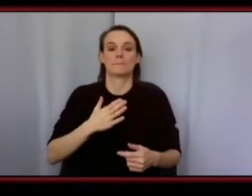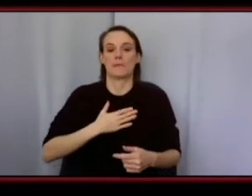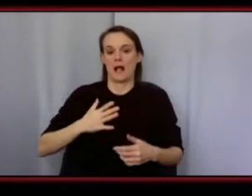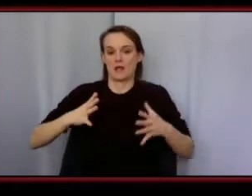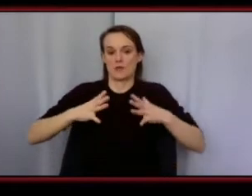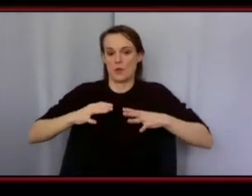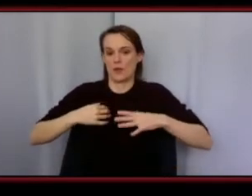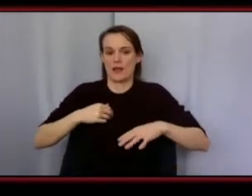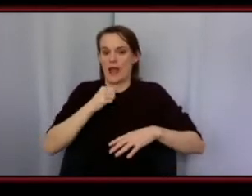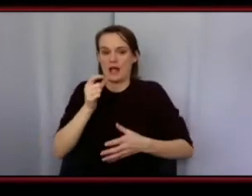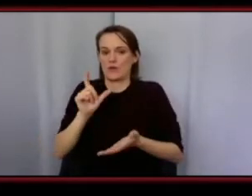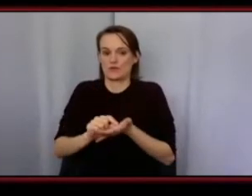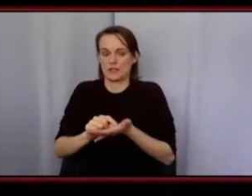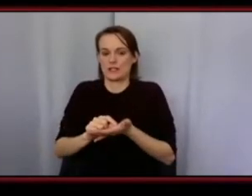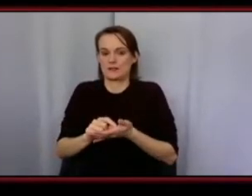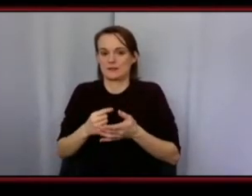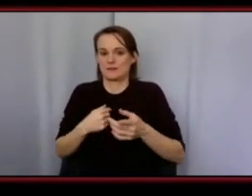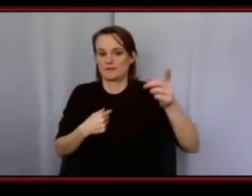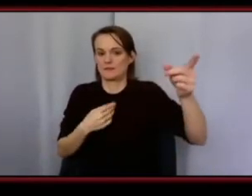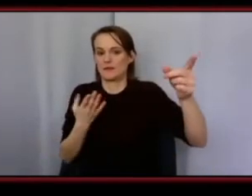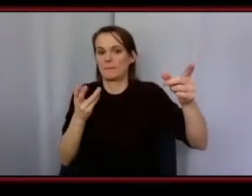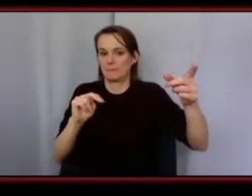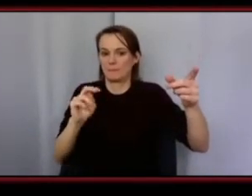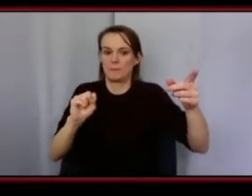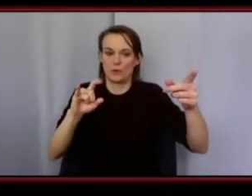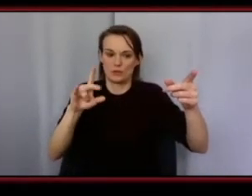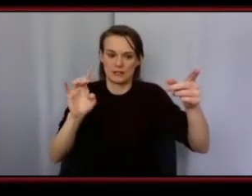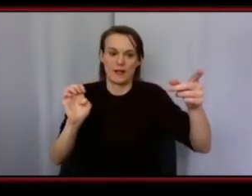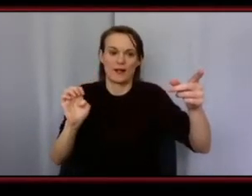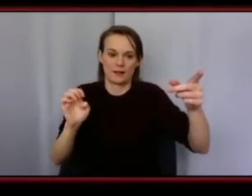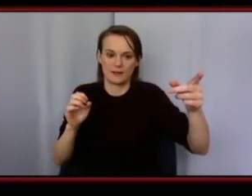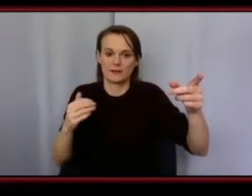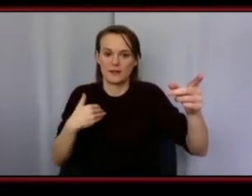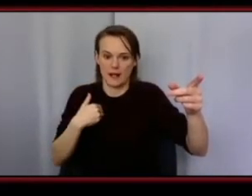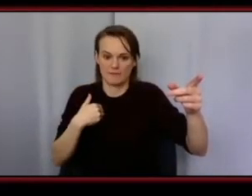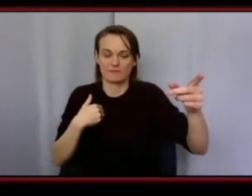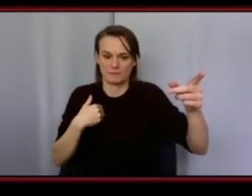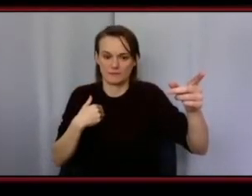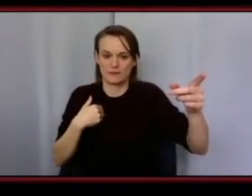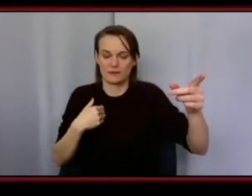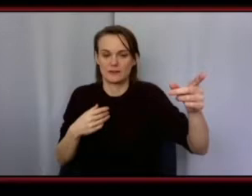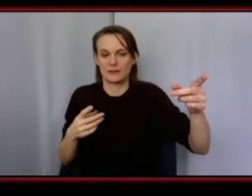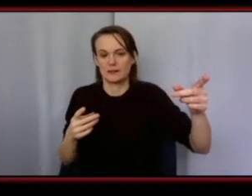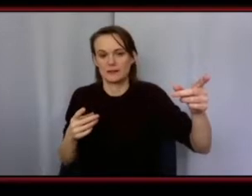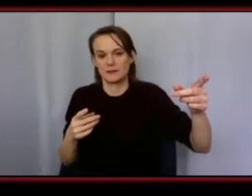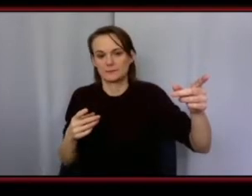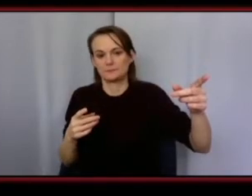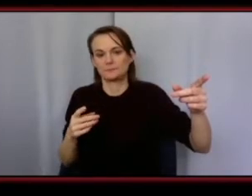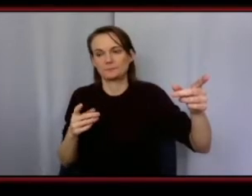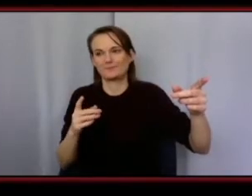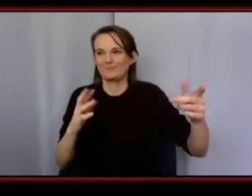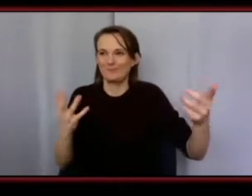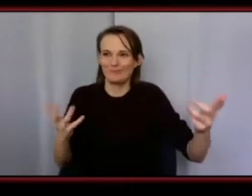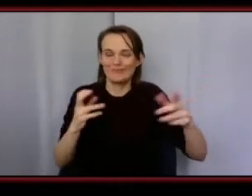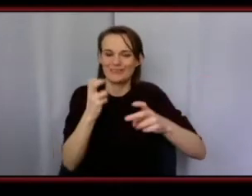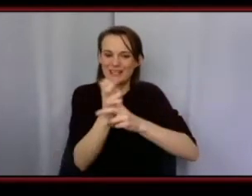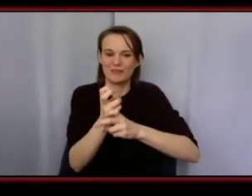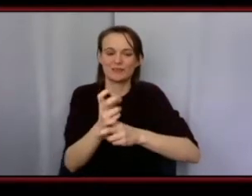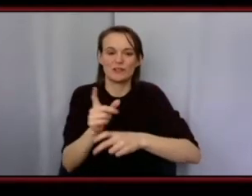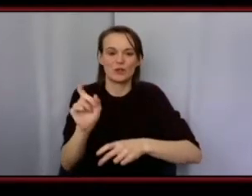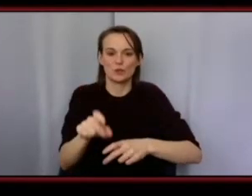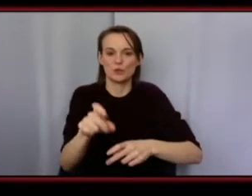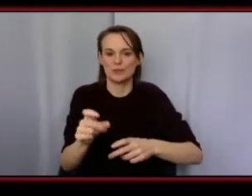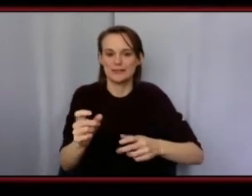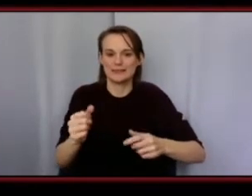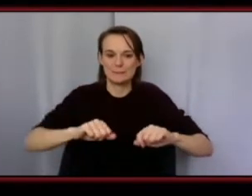but there's a place in bernside that does it and i i find like the learning curve to and the space you need to have like a print and